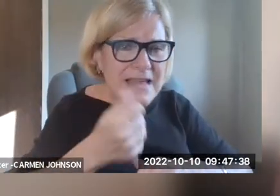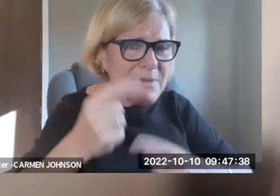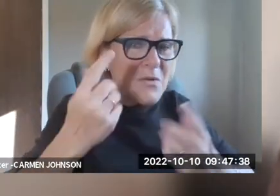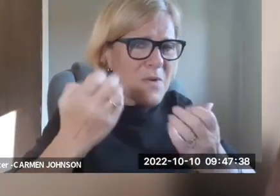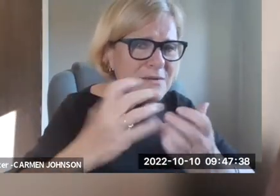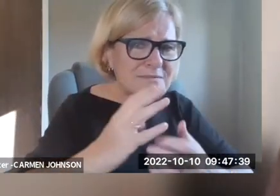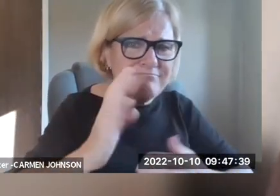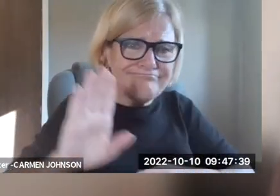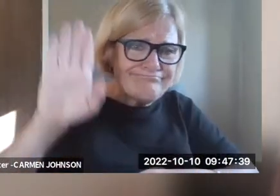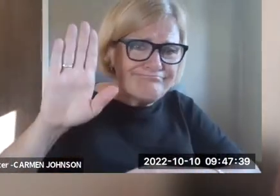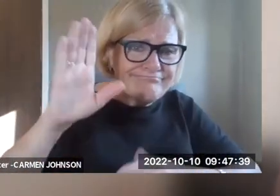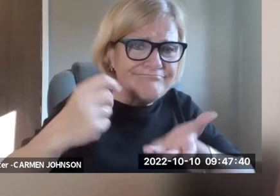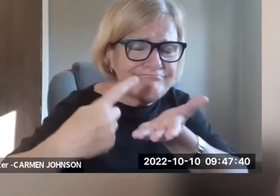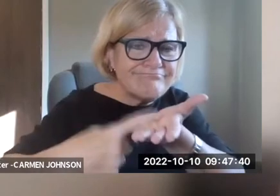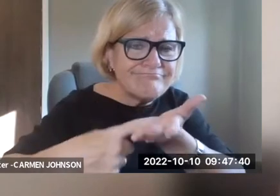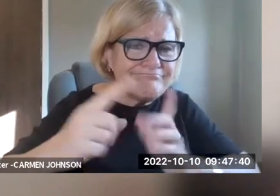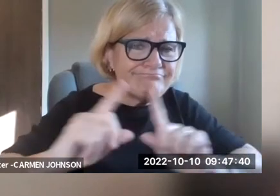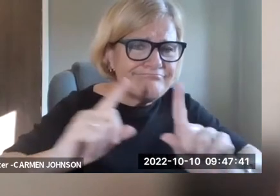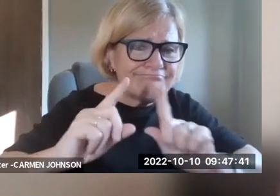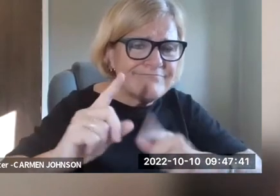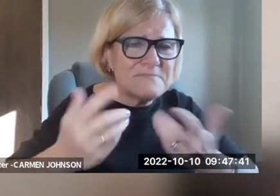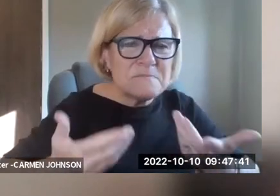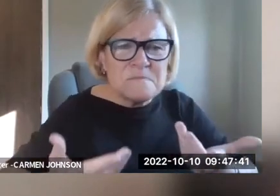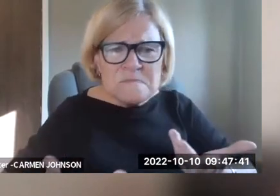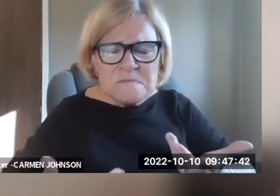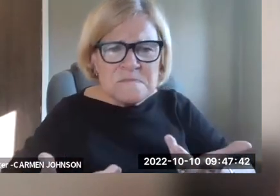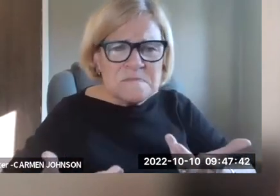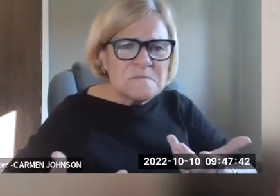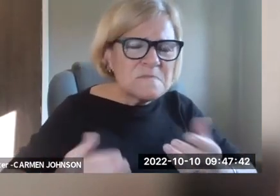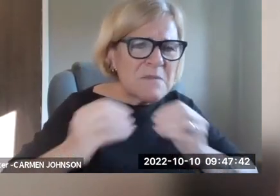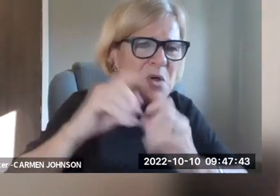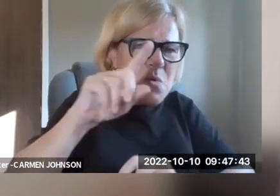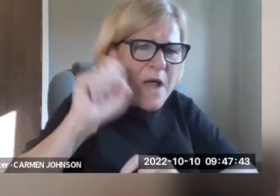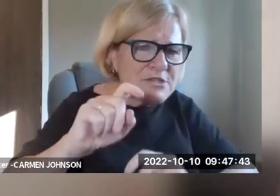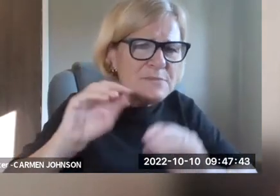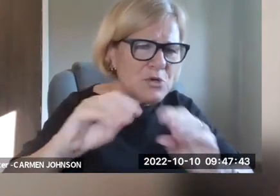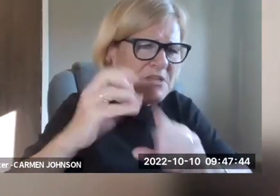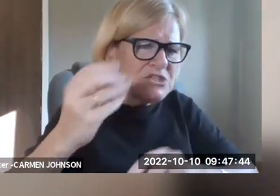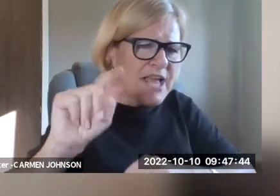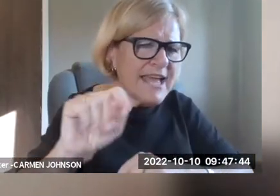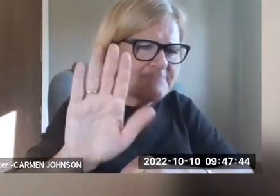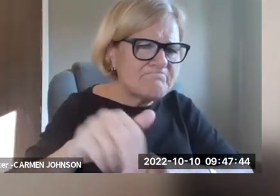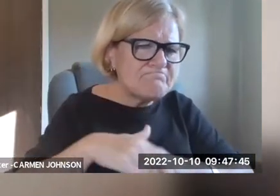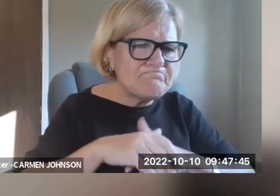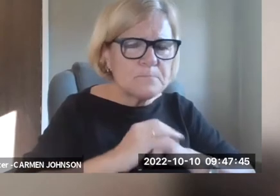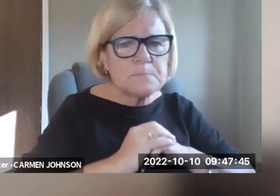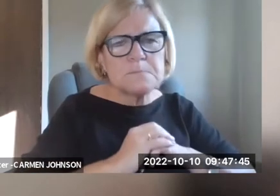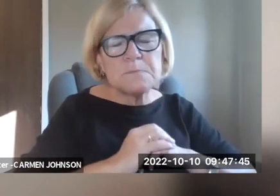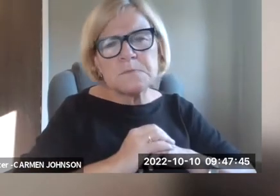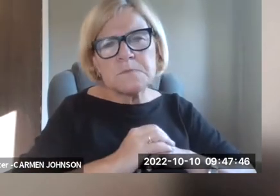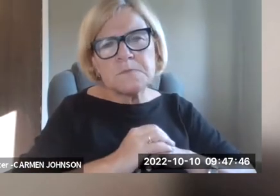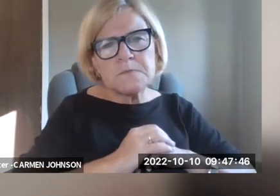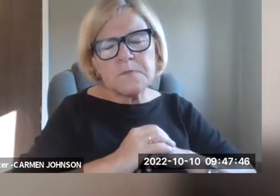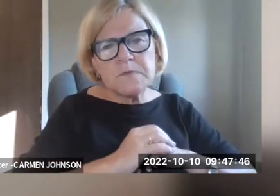we'll, we'll try it and see if things get too chaotic. Does anybody want to, you know, kind of raise their hand to have a conversation